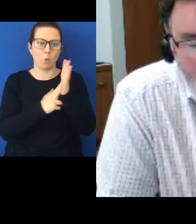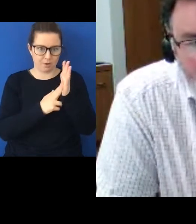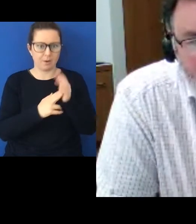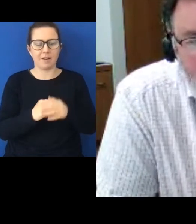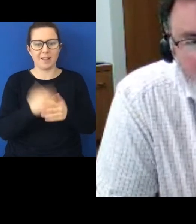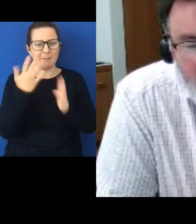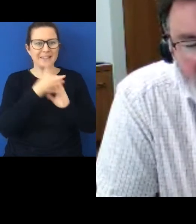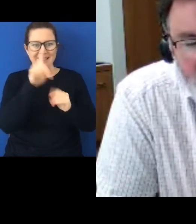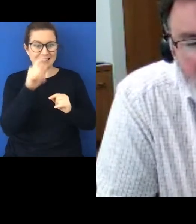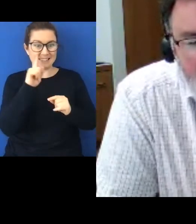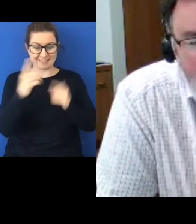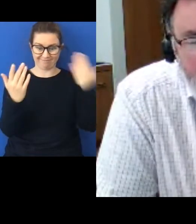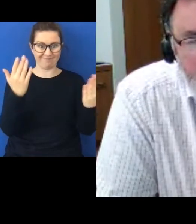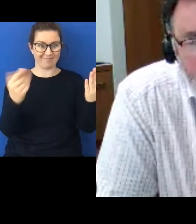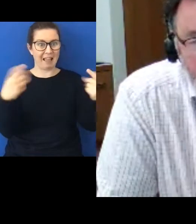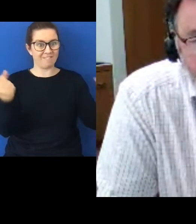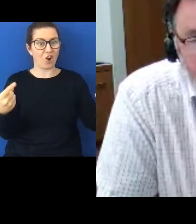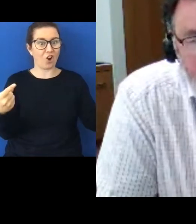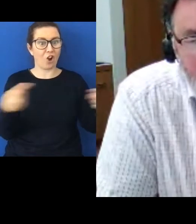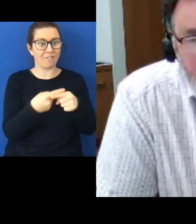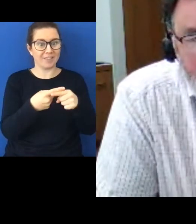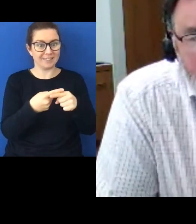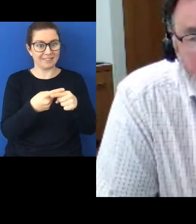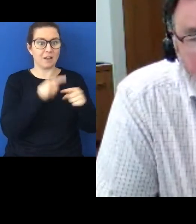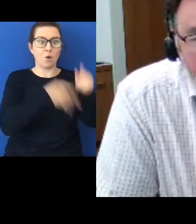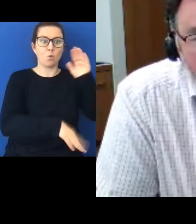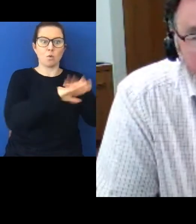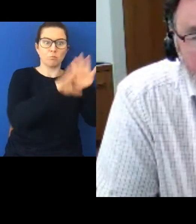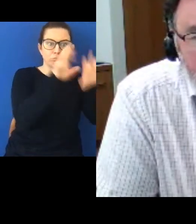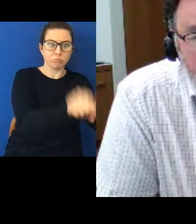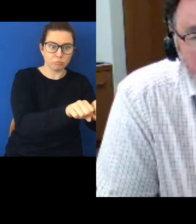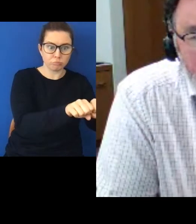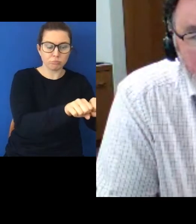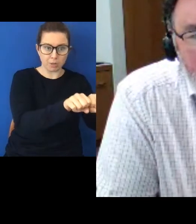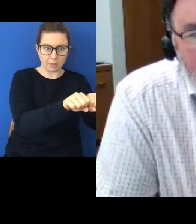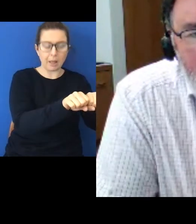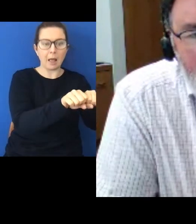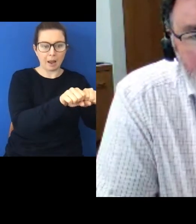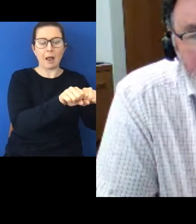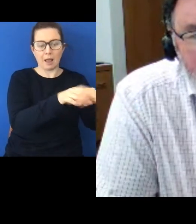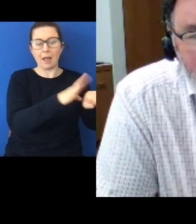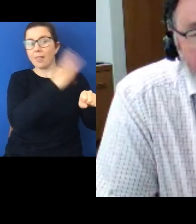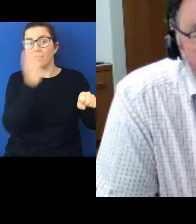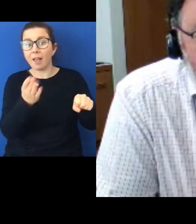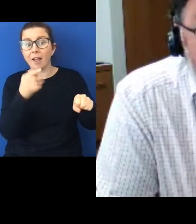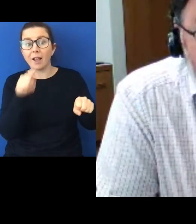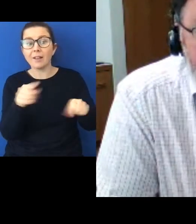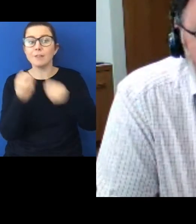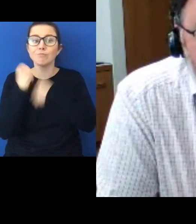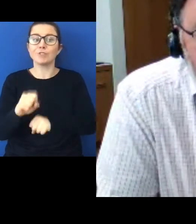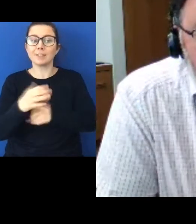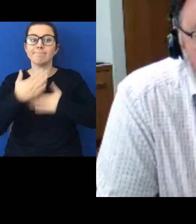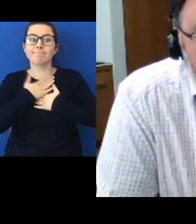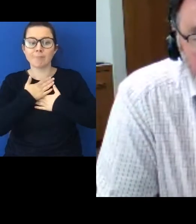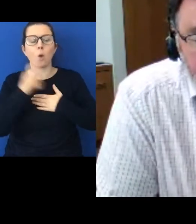conflict between the transfer of absolute sovereignty in Article 1 of the English text and the protection of, basically, a